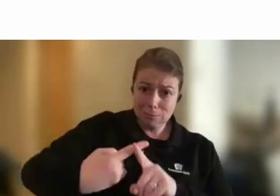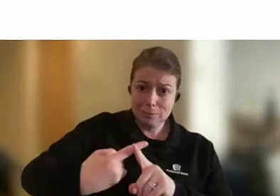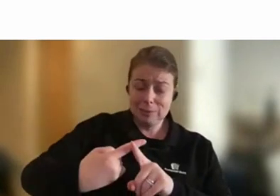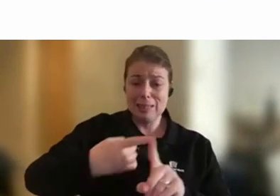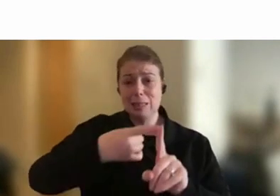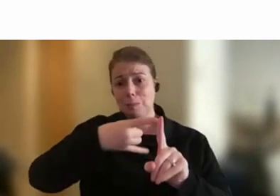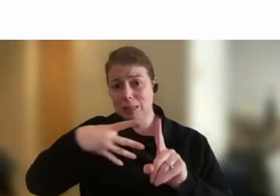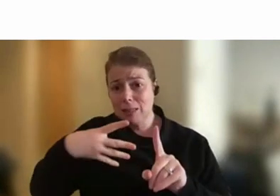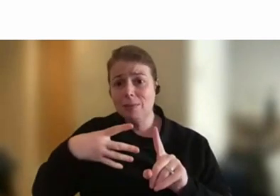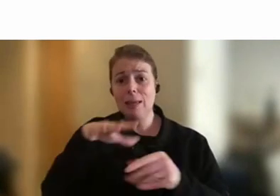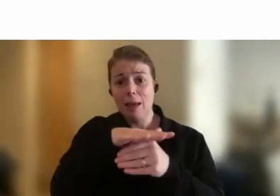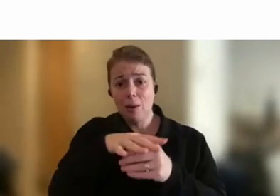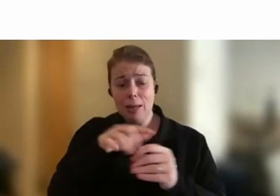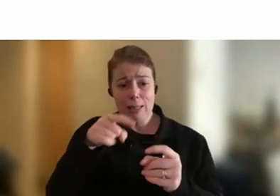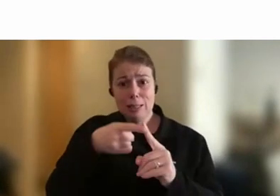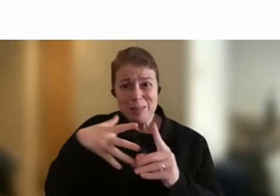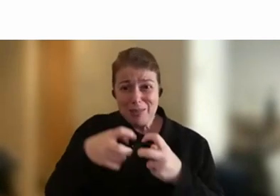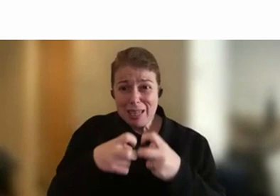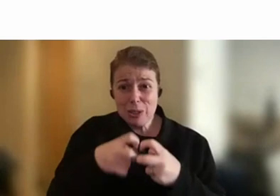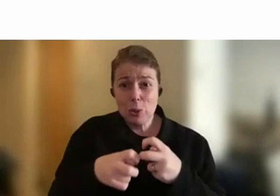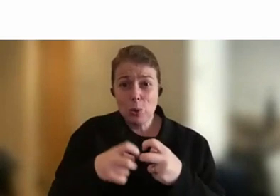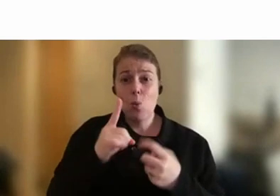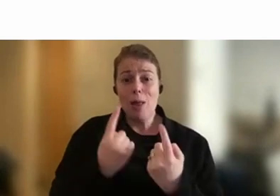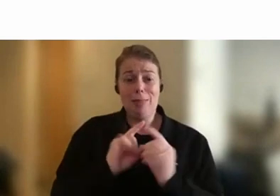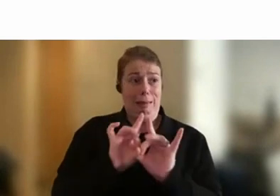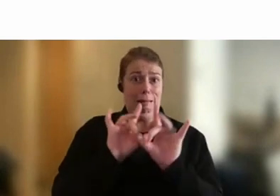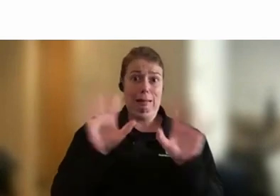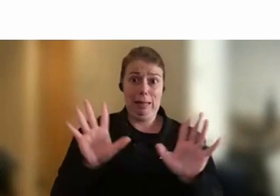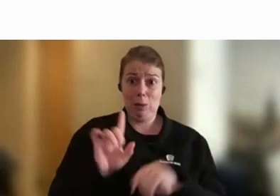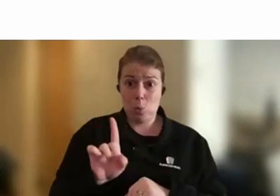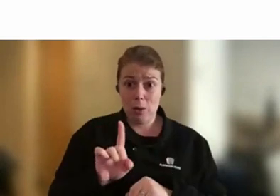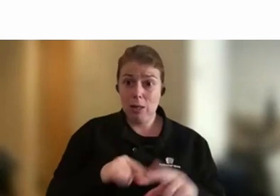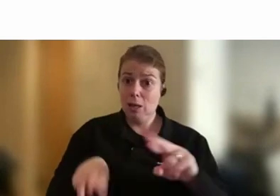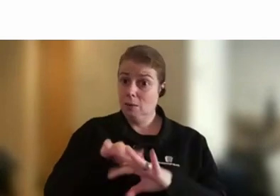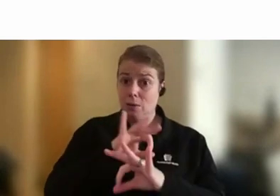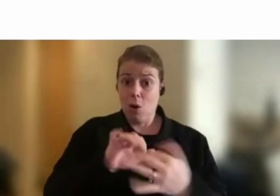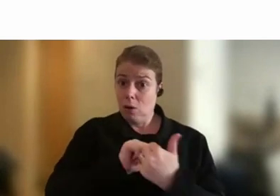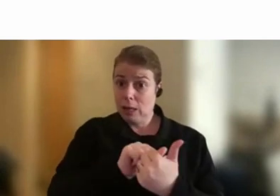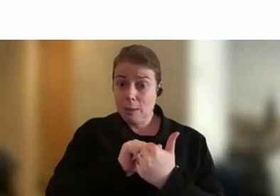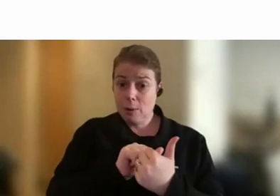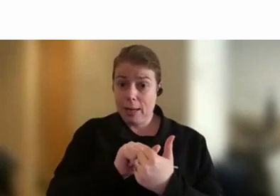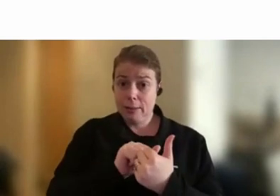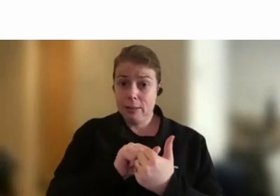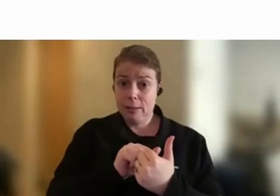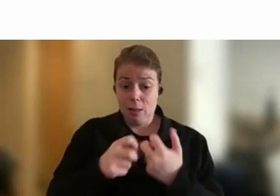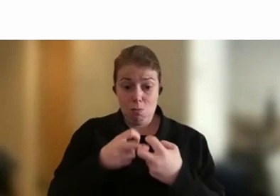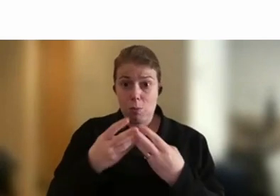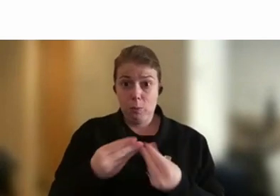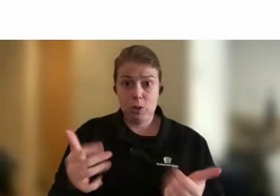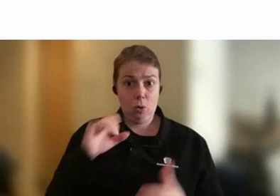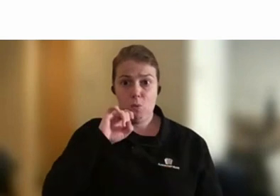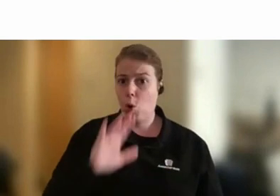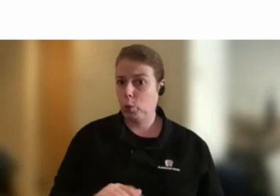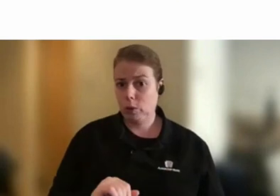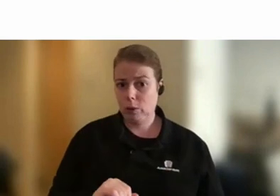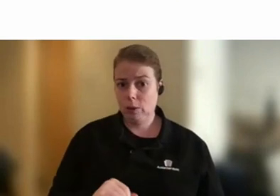set of issues. And one of the things that's really clear, by the way, is if you don't collaborate, we'll never solve their problems. Our departmental structures